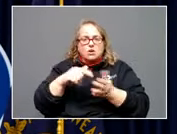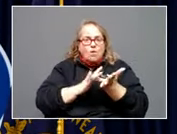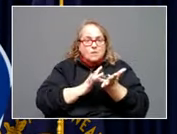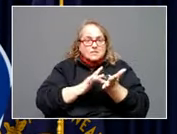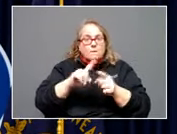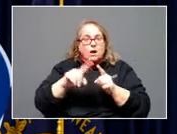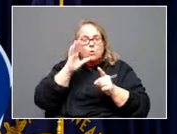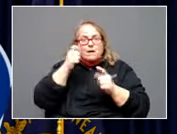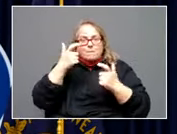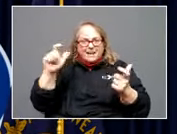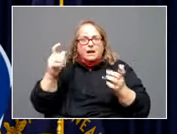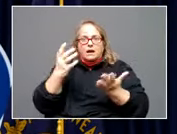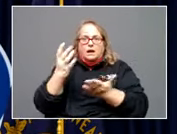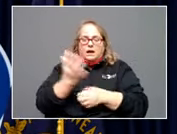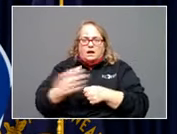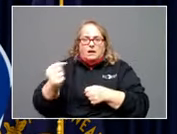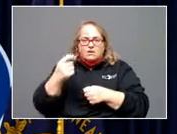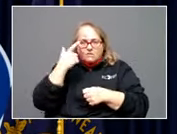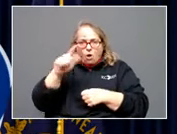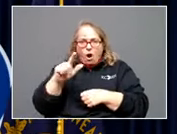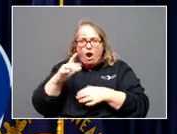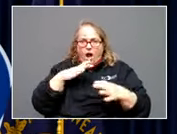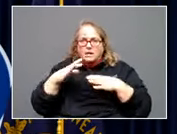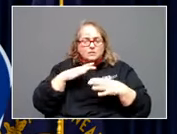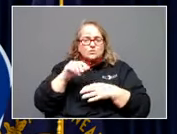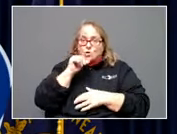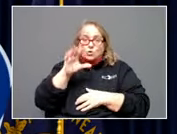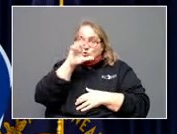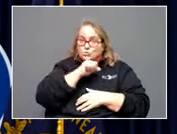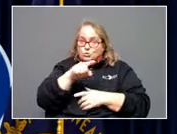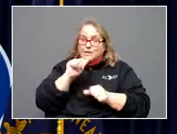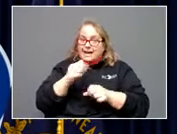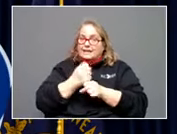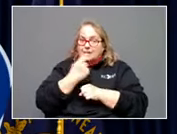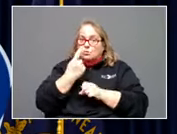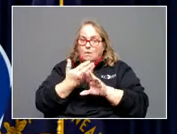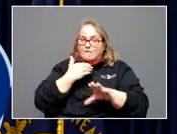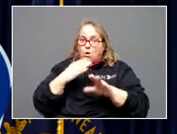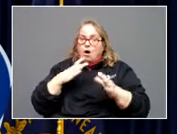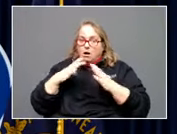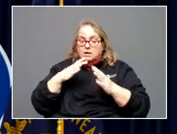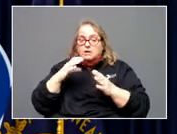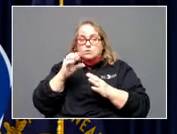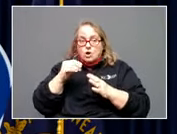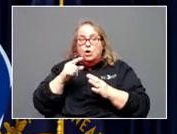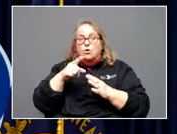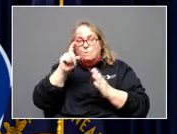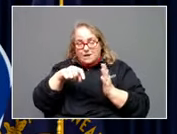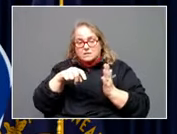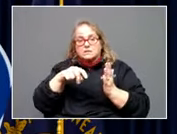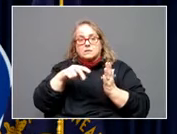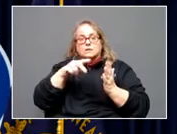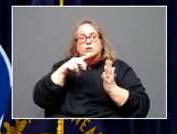huge run on them before the holidays. And you shouldn't assume that you're going to be able to get one before this holiday. So look up, go through